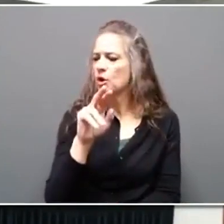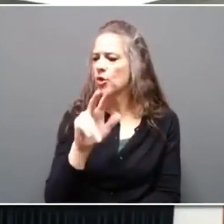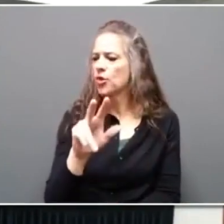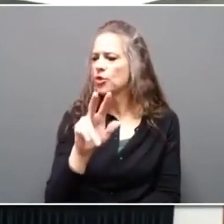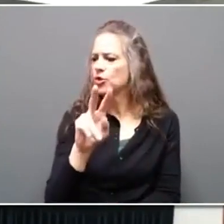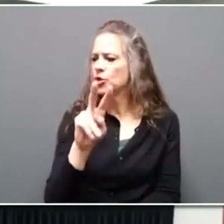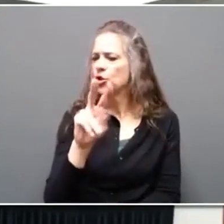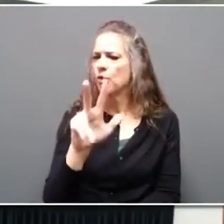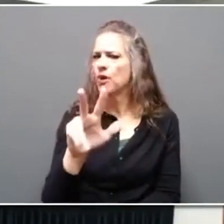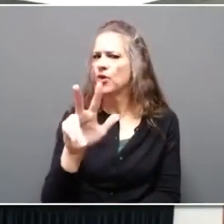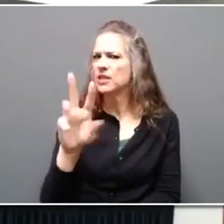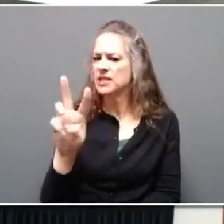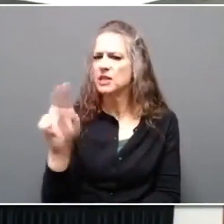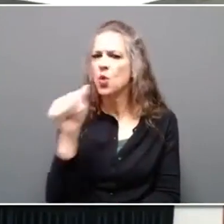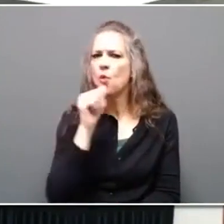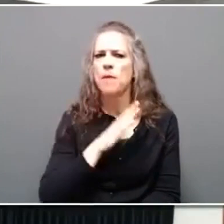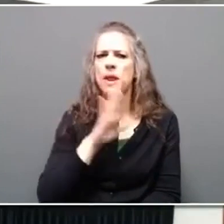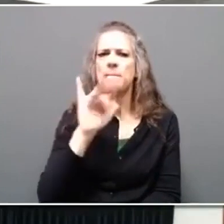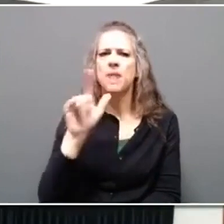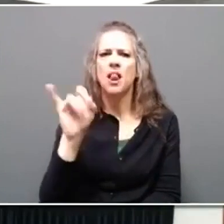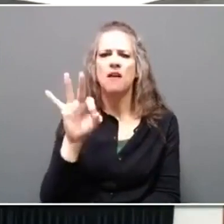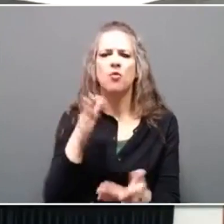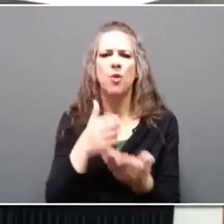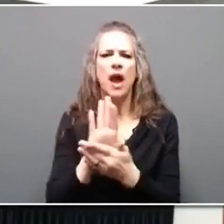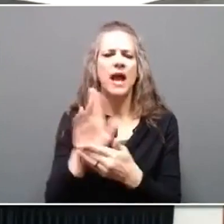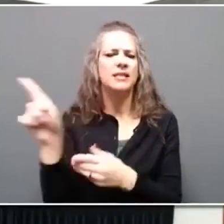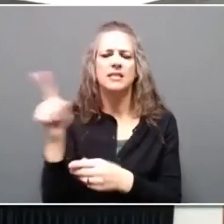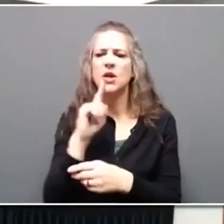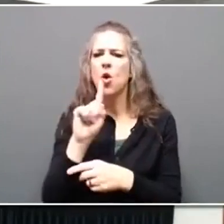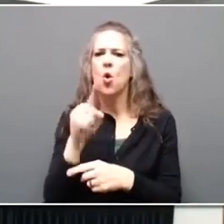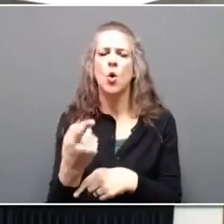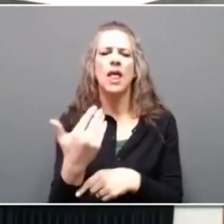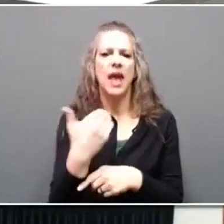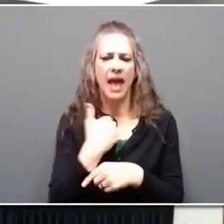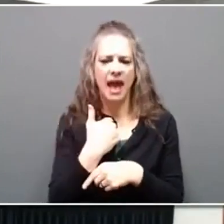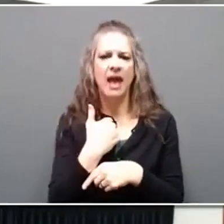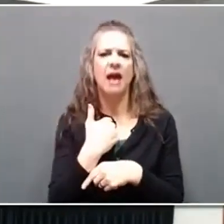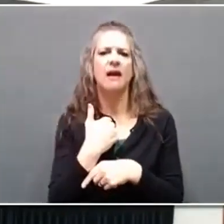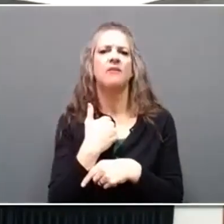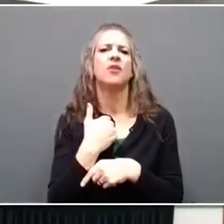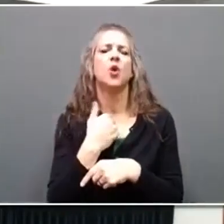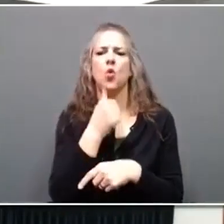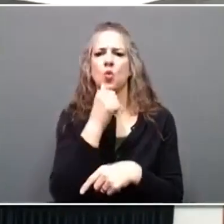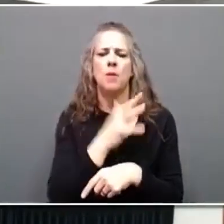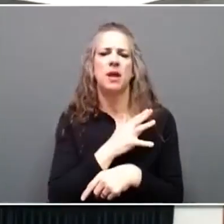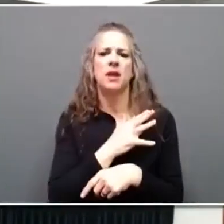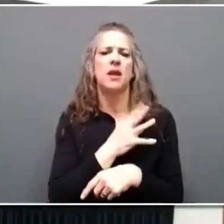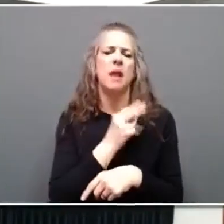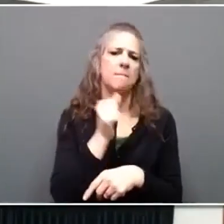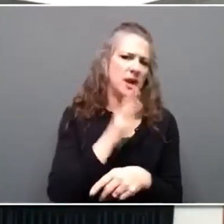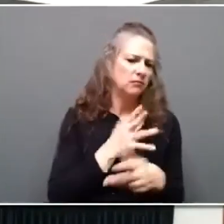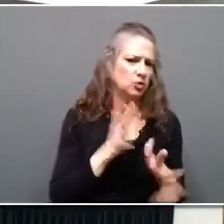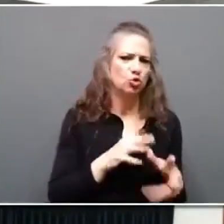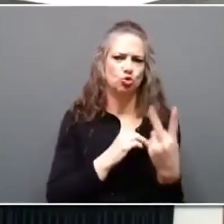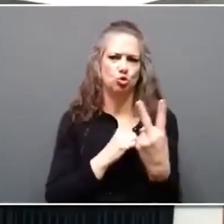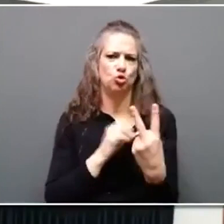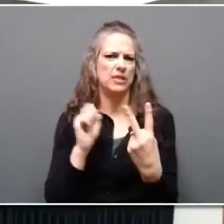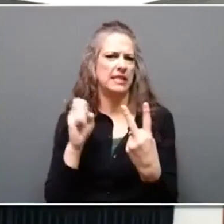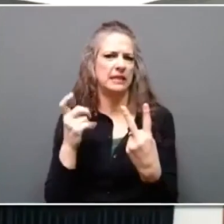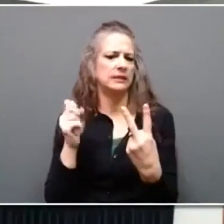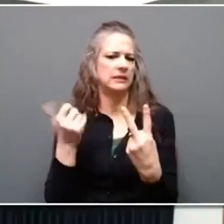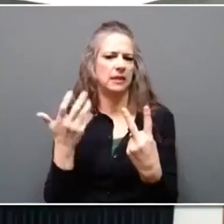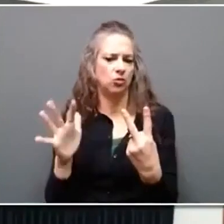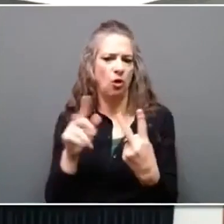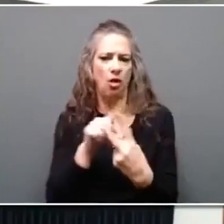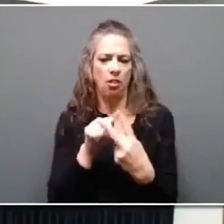stating that there are only two sexes and seeking to ensure single-sex spaces for women? I don't know if you had a chance to look at it yet, but I'm curious